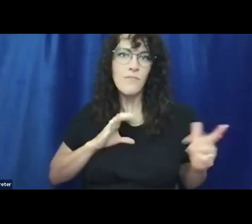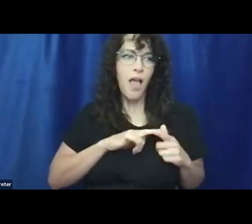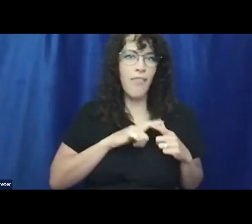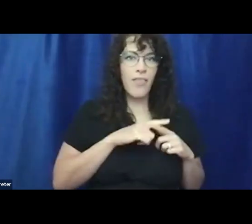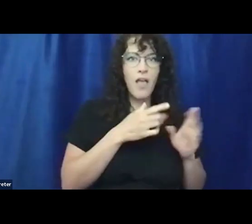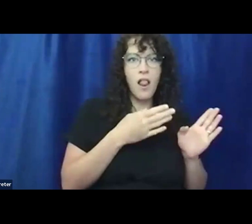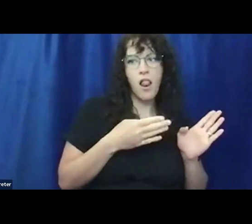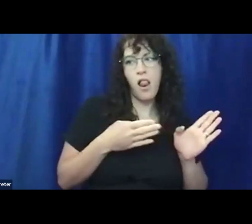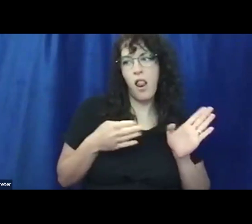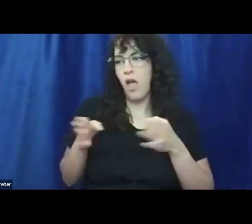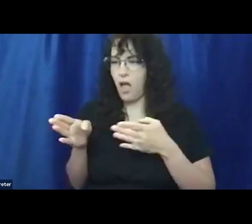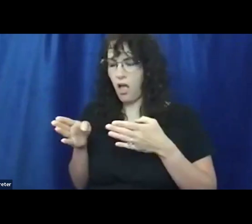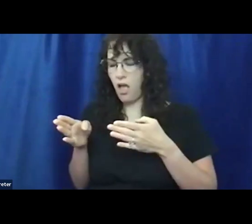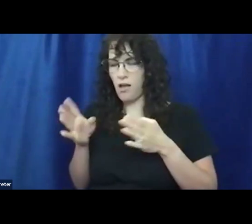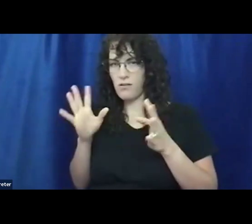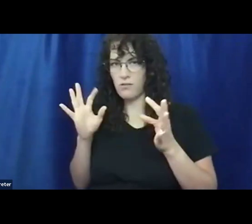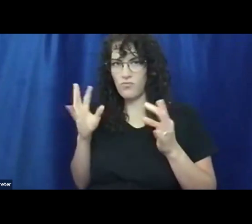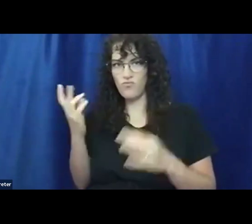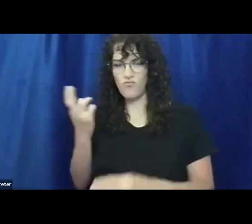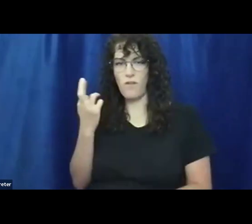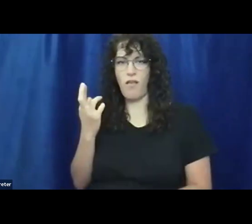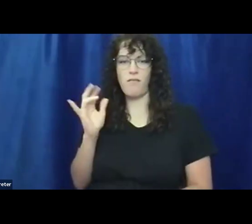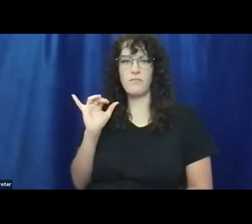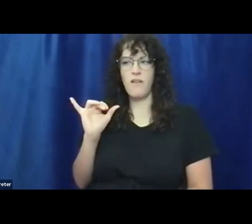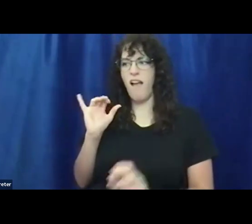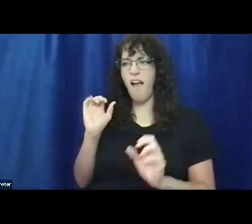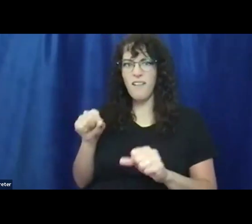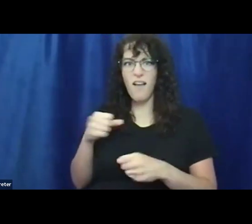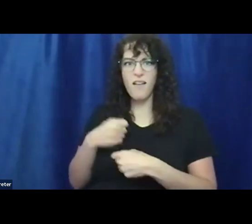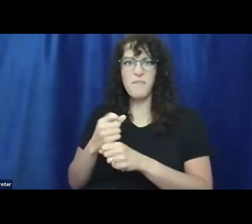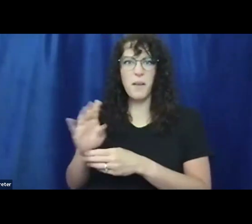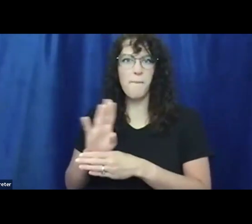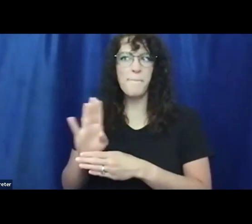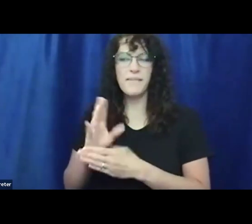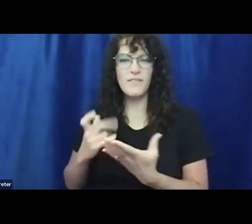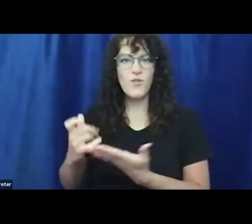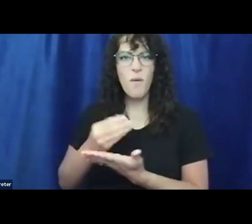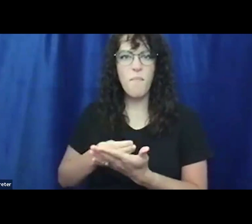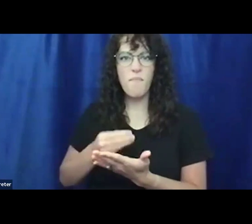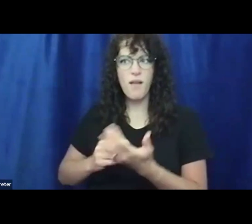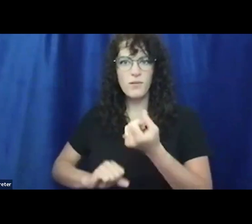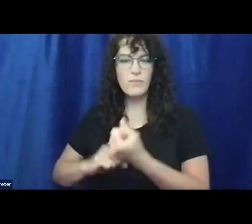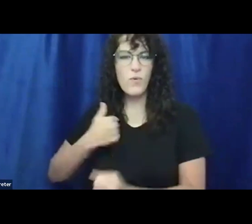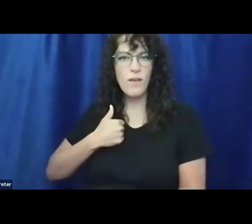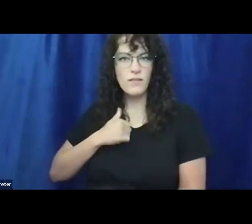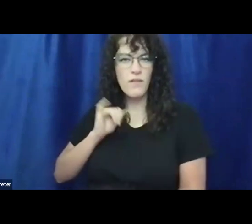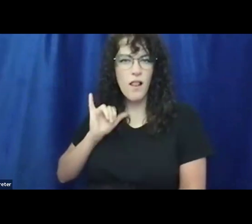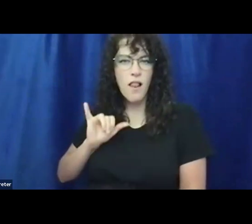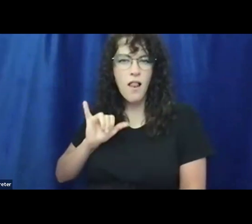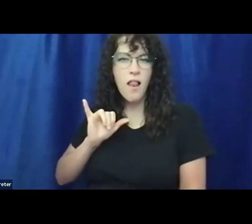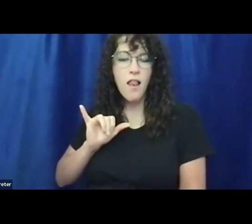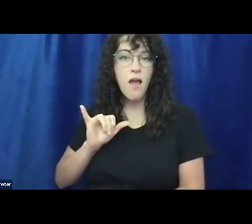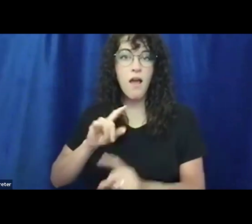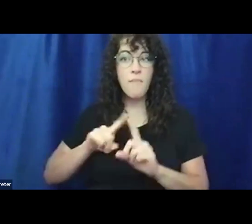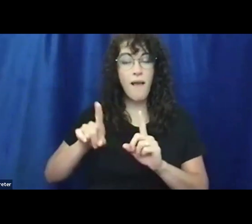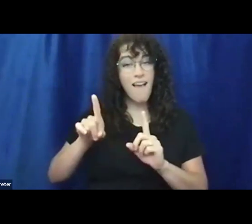can actually turn this into, um, into a business to provide for yourself. And I think that also the danger of that can, it